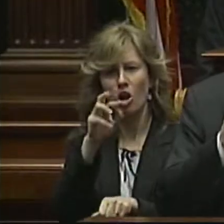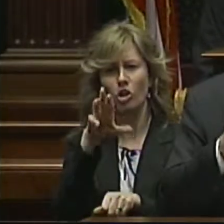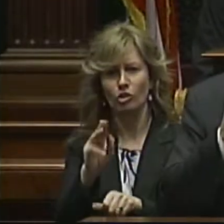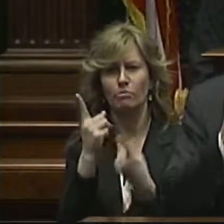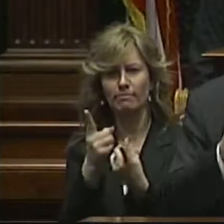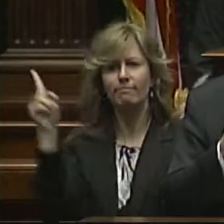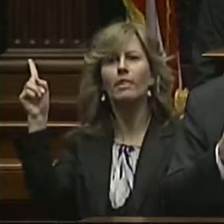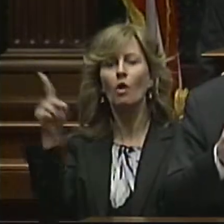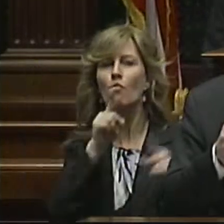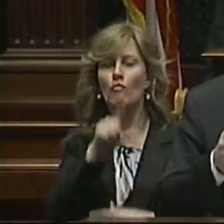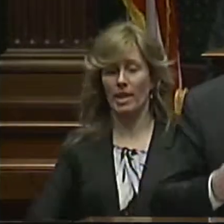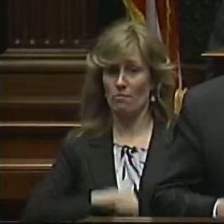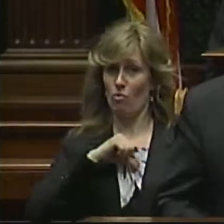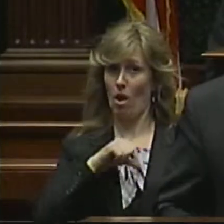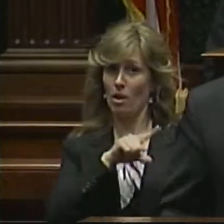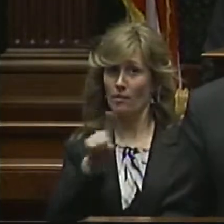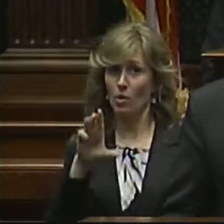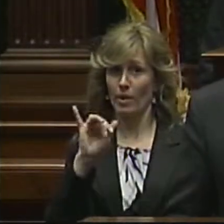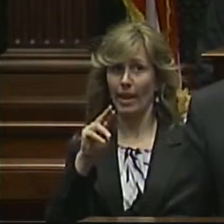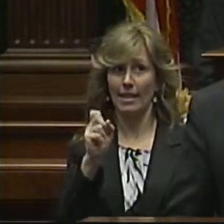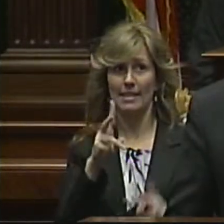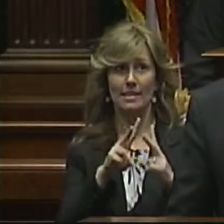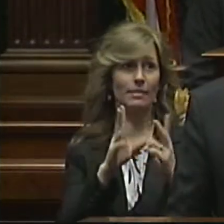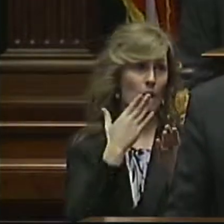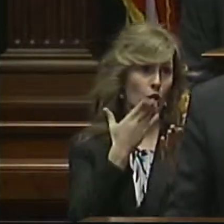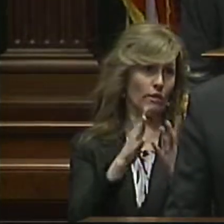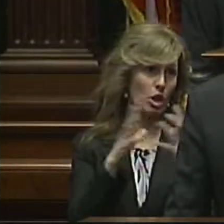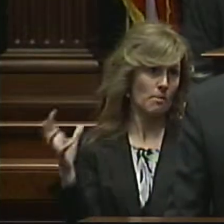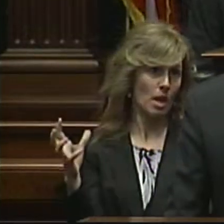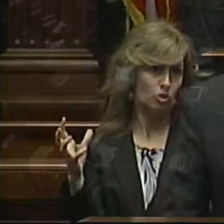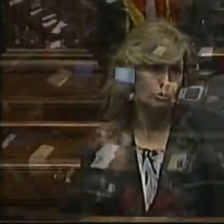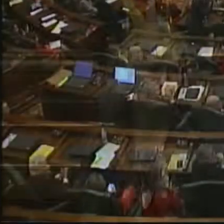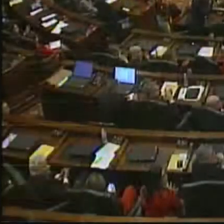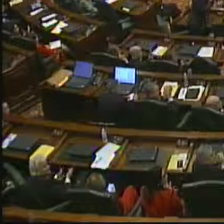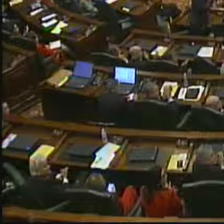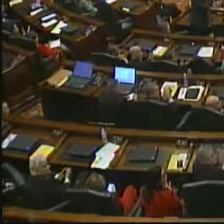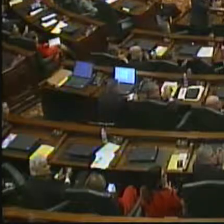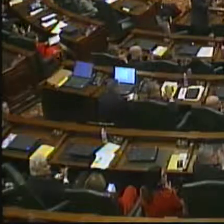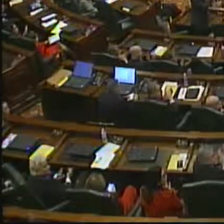really, really proud of you, Cadence. Thank you very much for what you're doing.